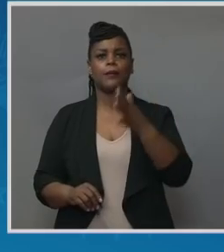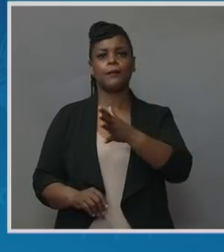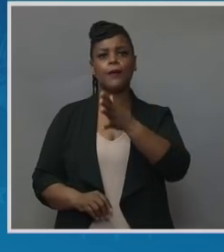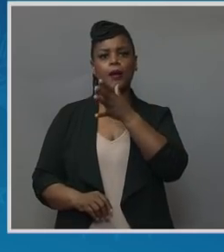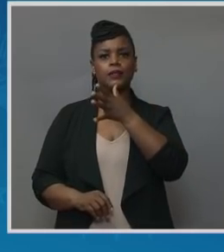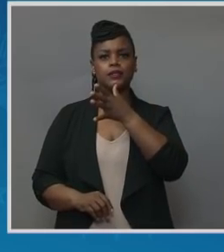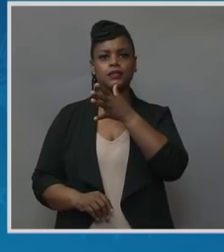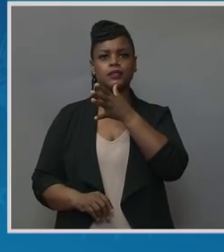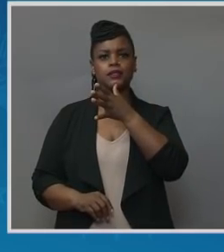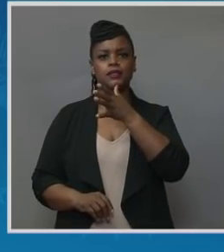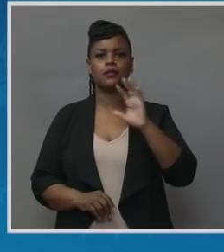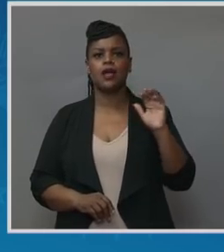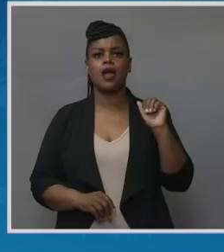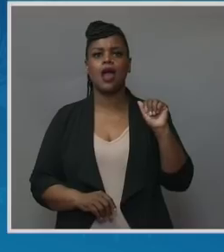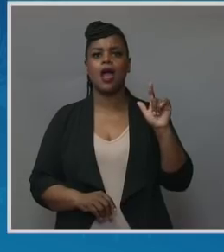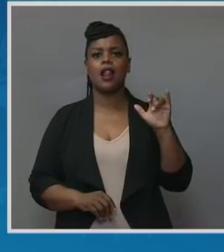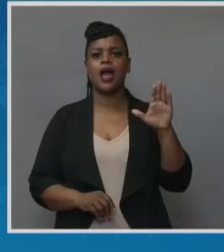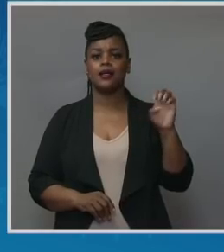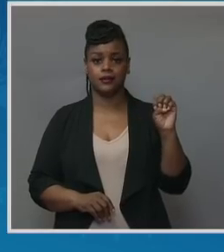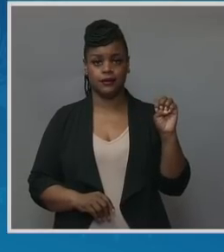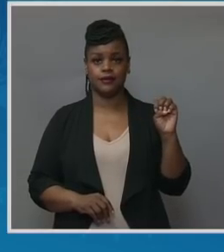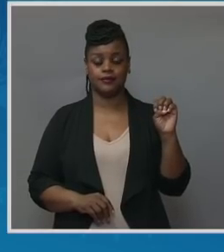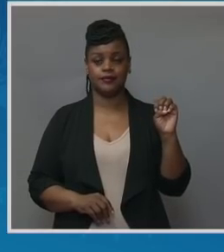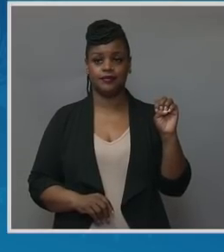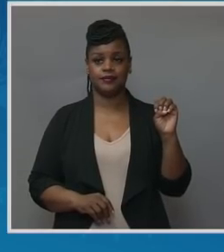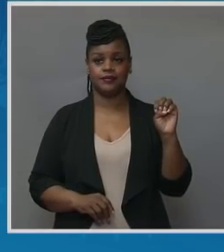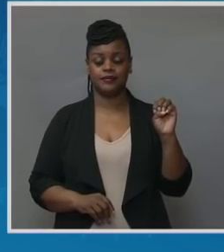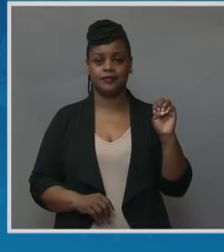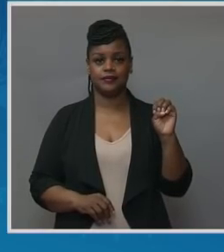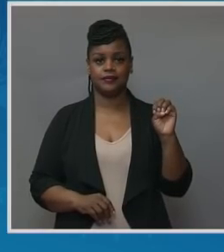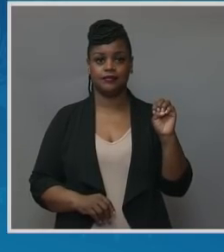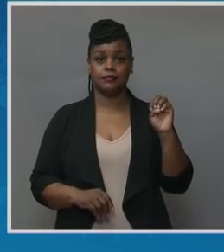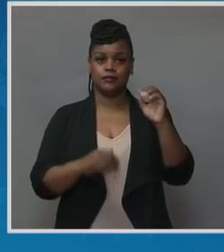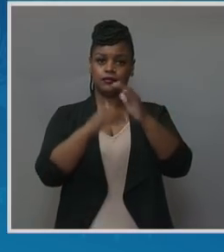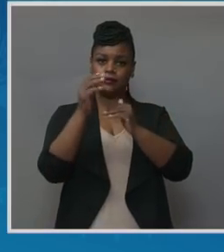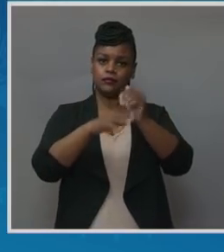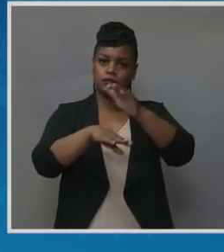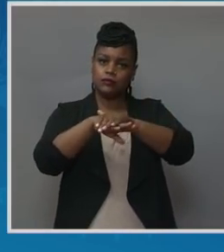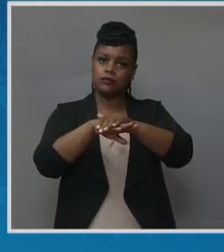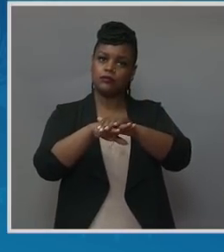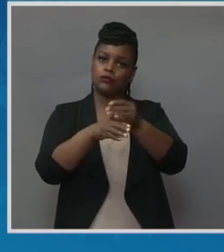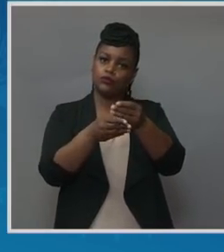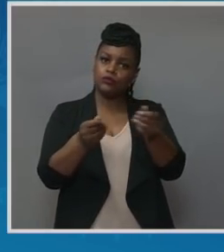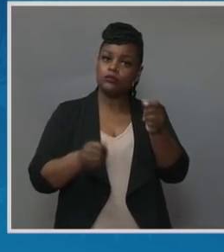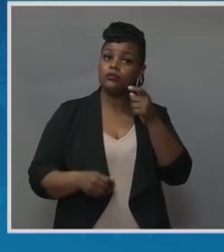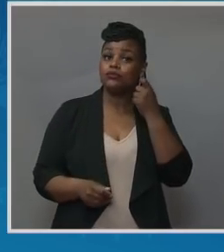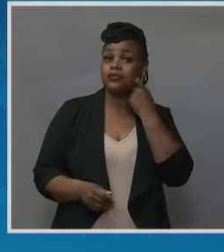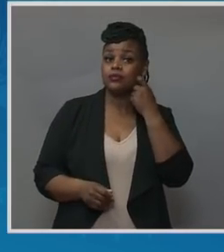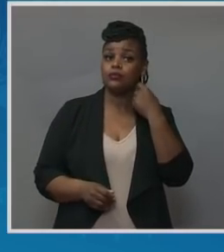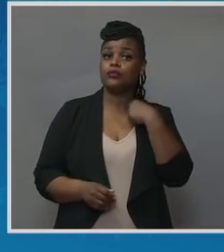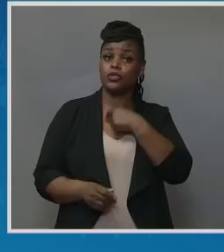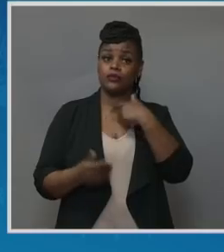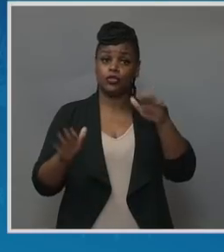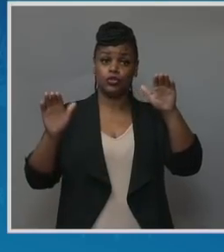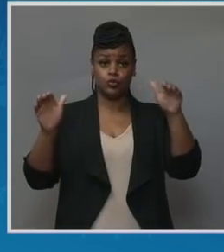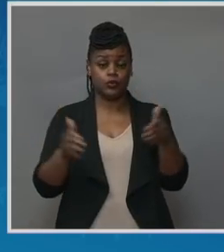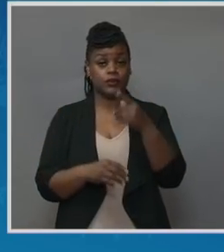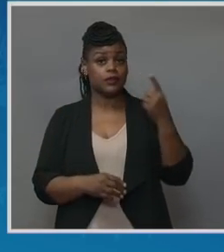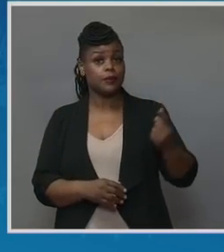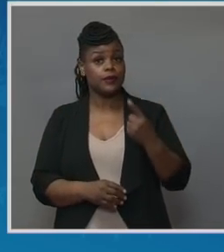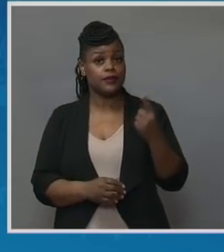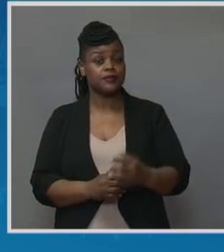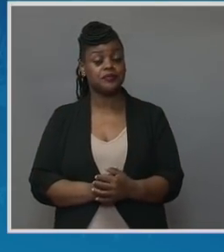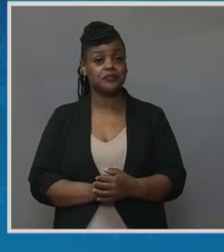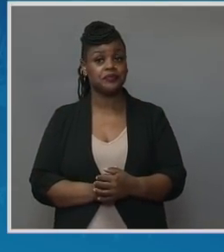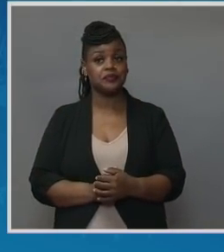building on a resolution from Congresswoman Alma Adams and myself that we introduced before now,